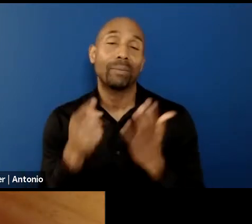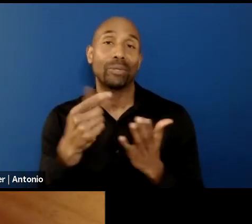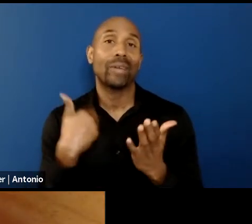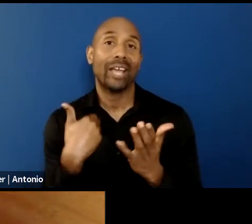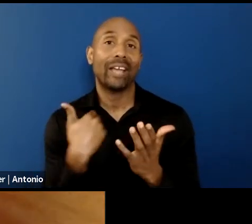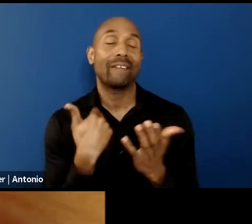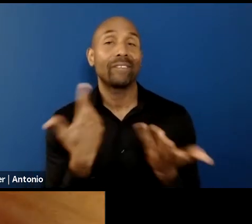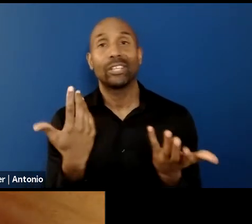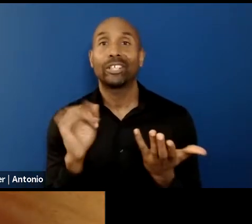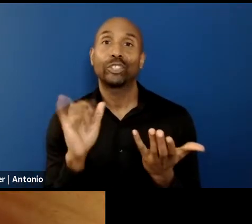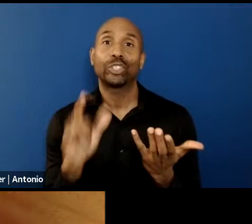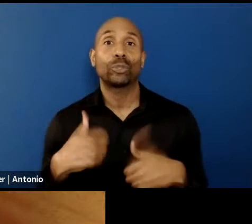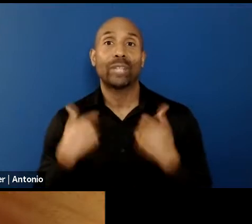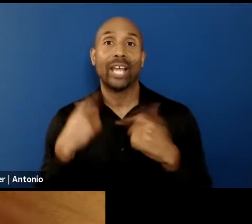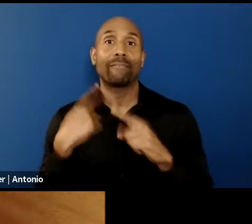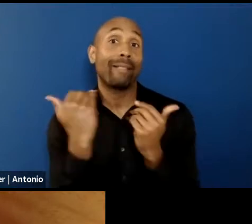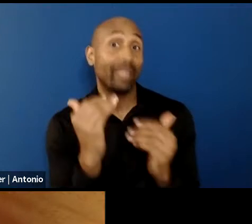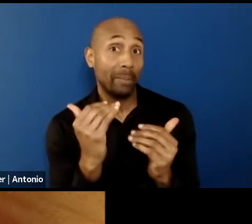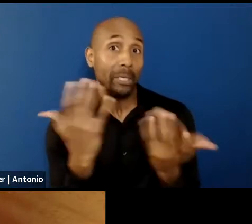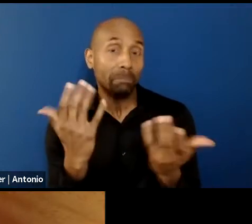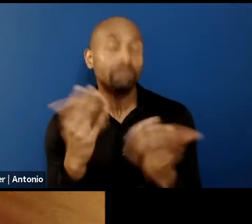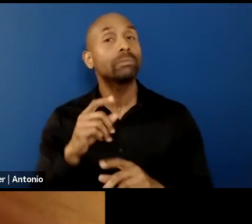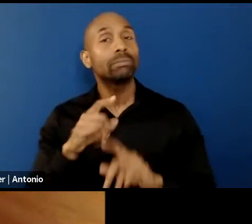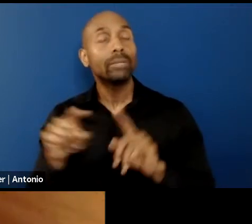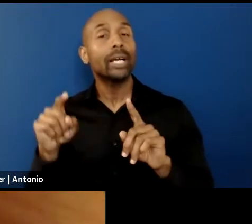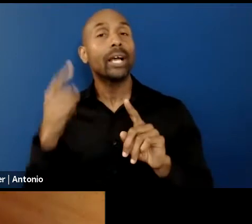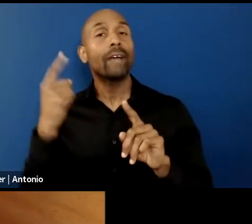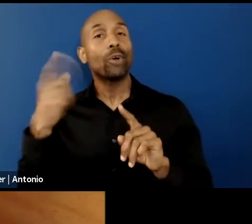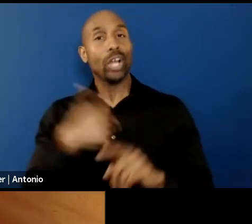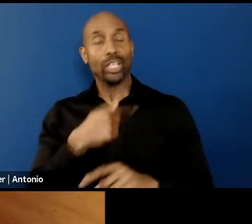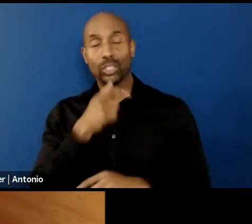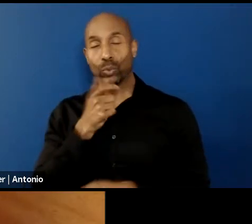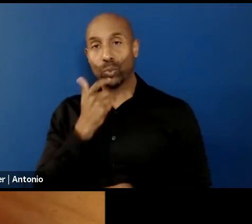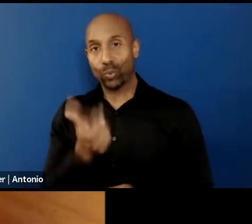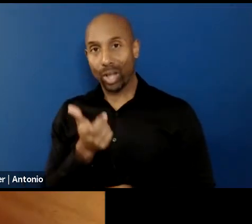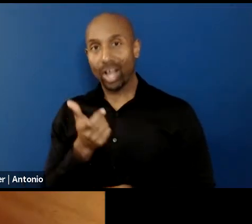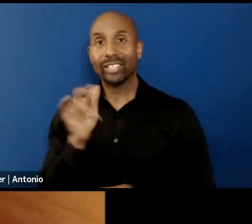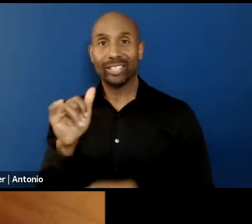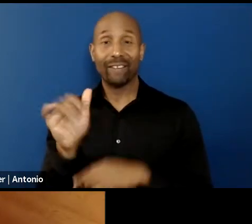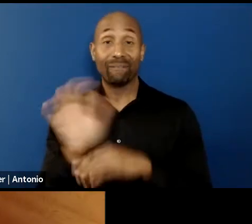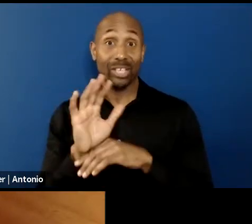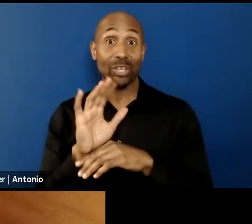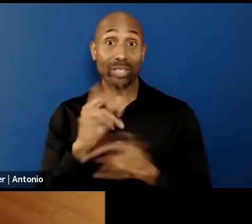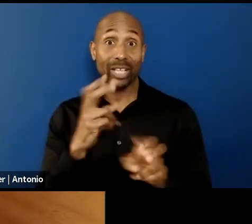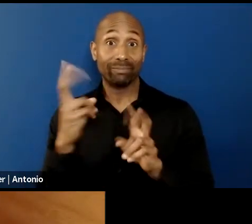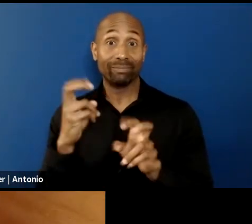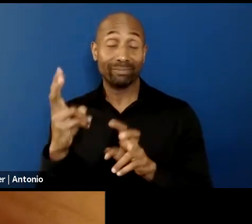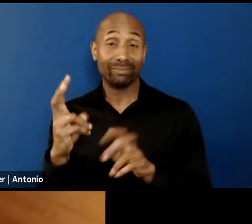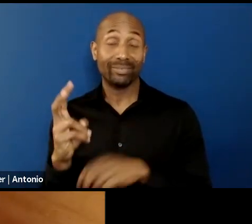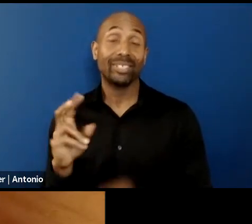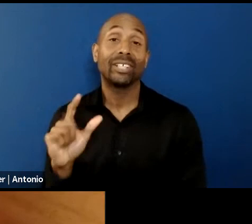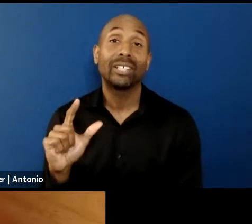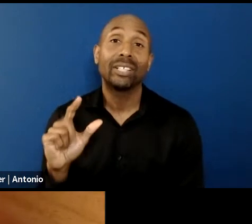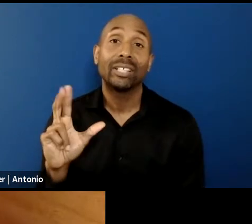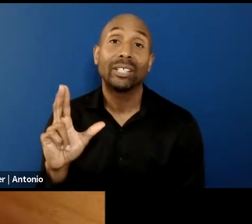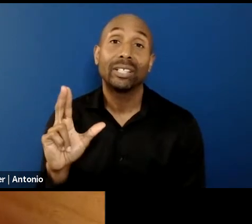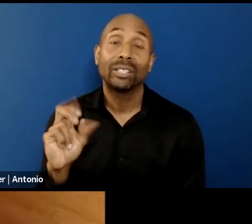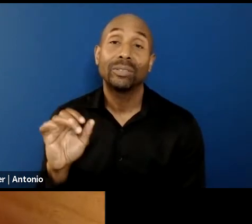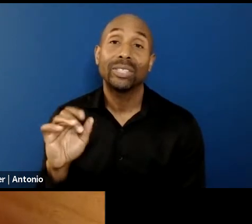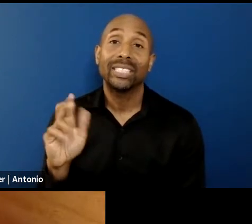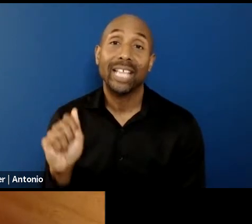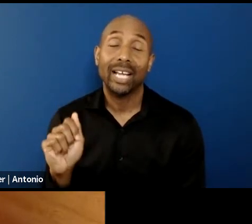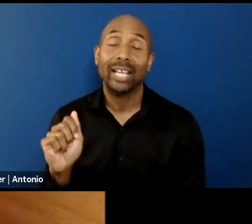But I mean, for those who have watched the excellent videos that the Louisiana Museum in Humblebeck,